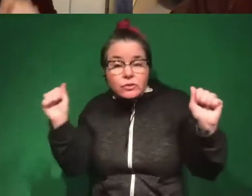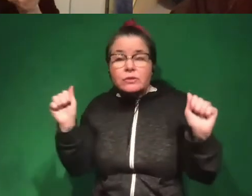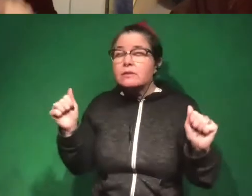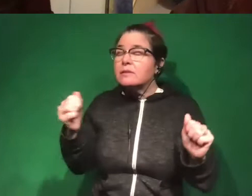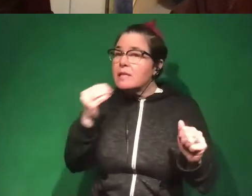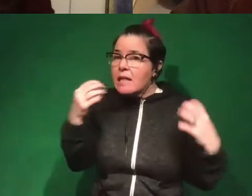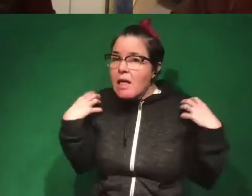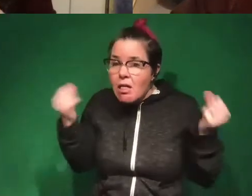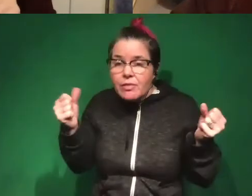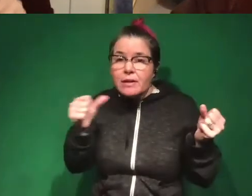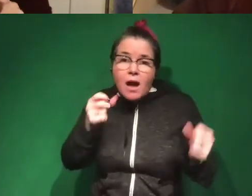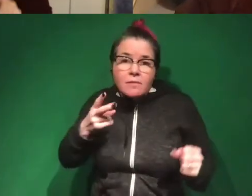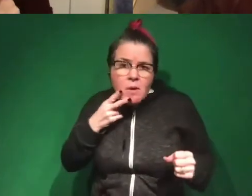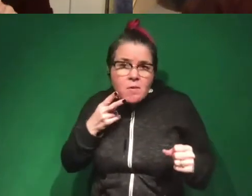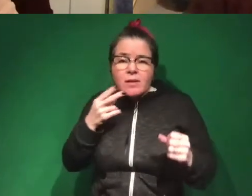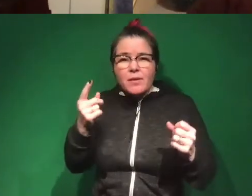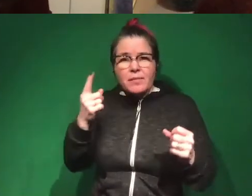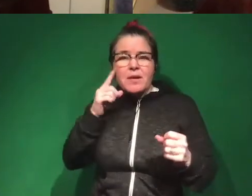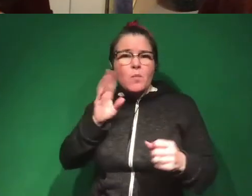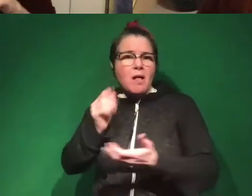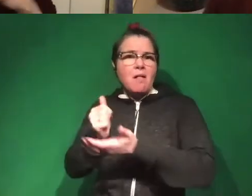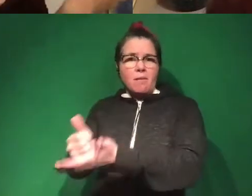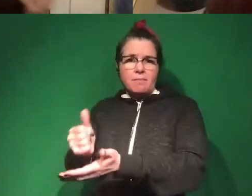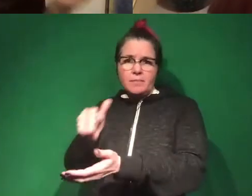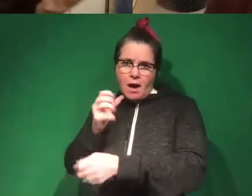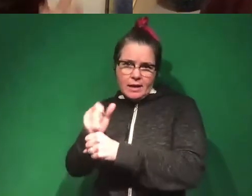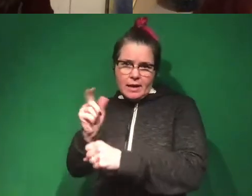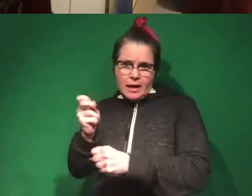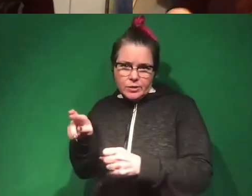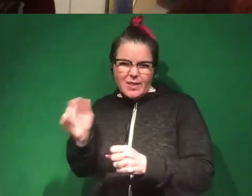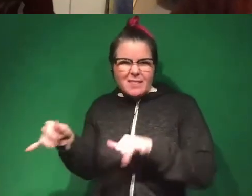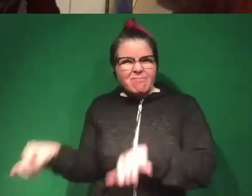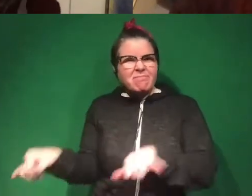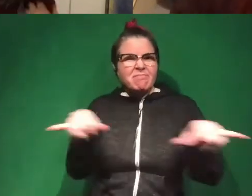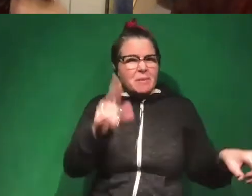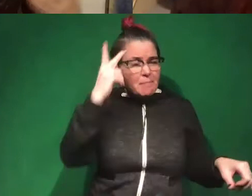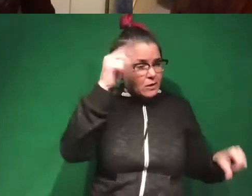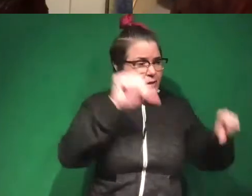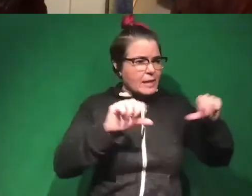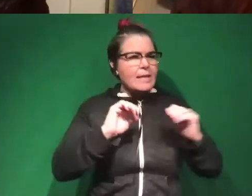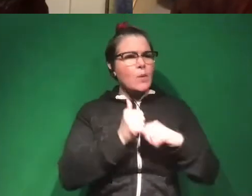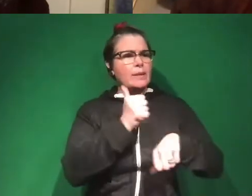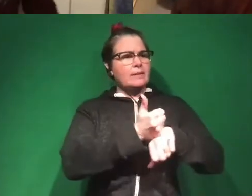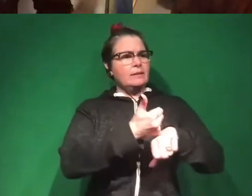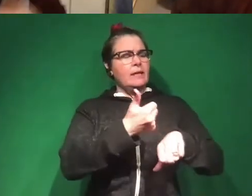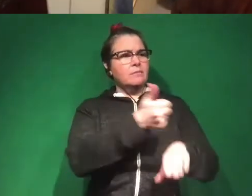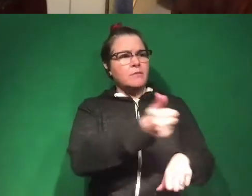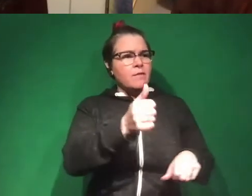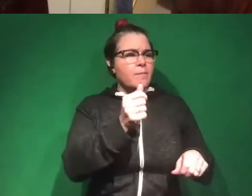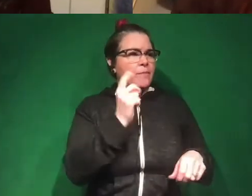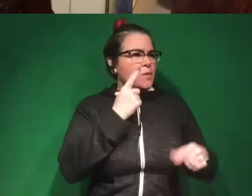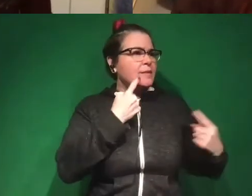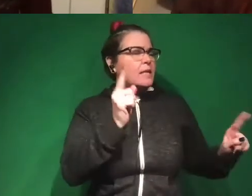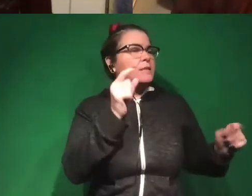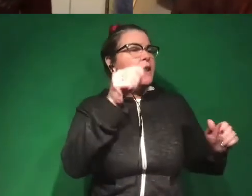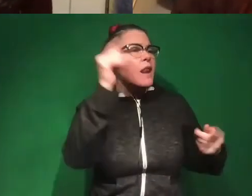eating well, not smoking, we think that those things help. So that's another way to think of political science is like, how can we set ourselves up for success that we have less war